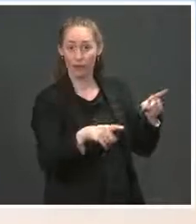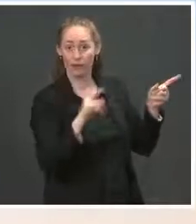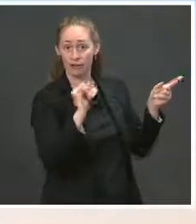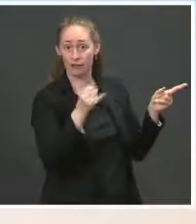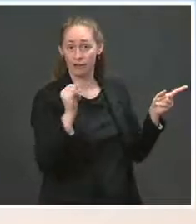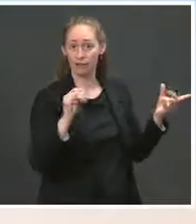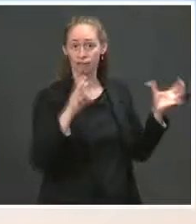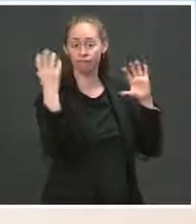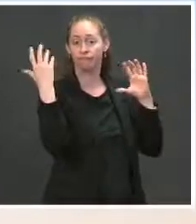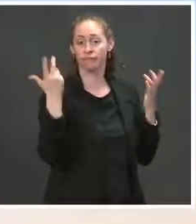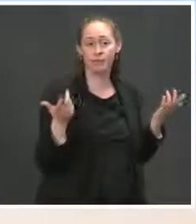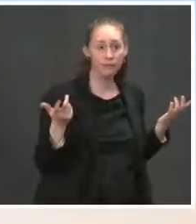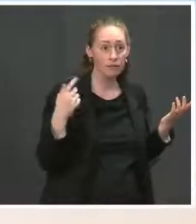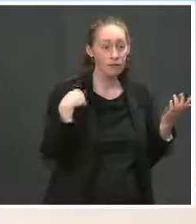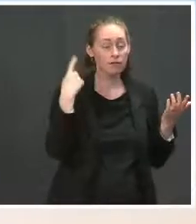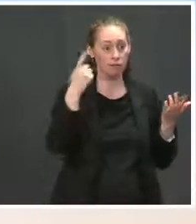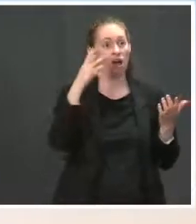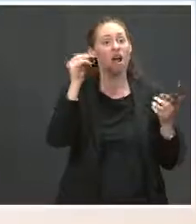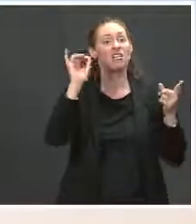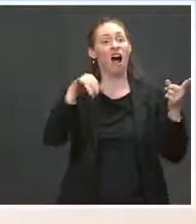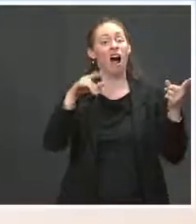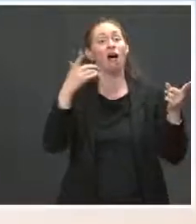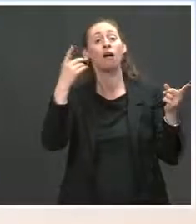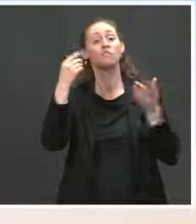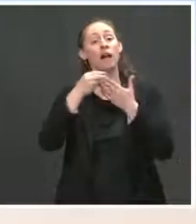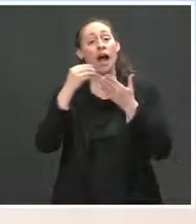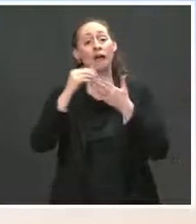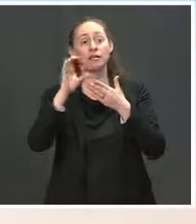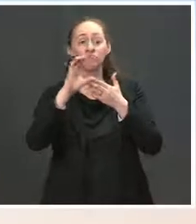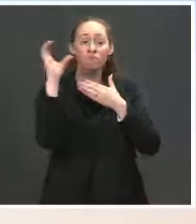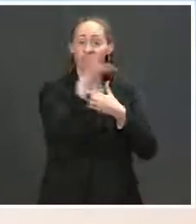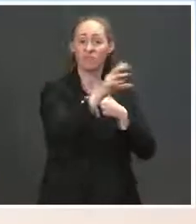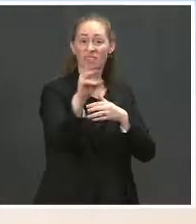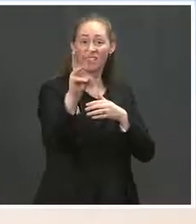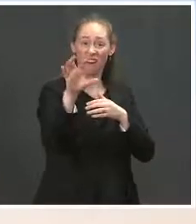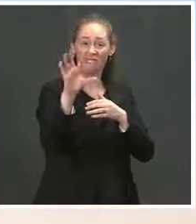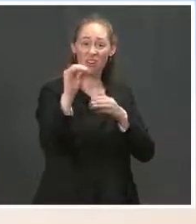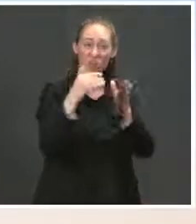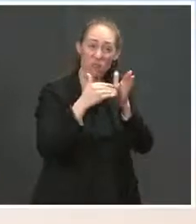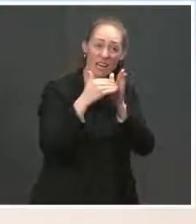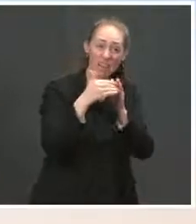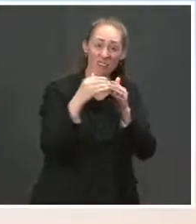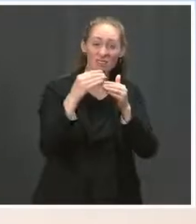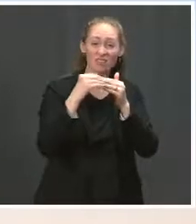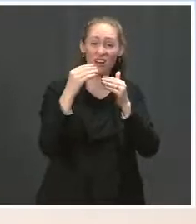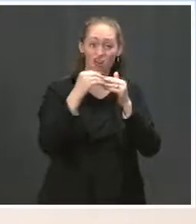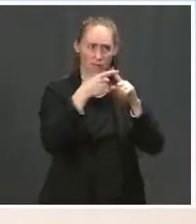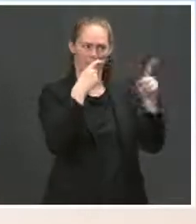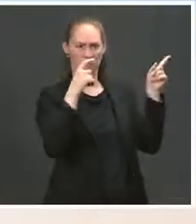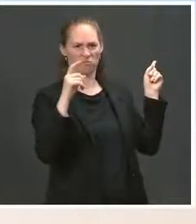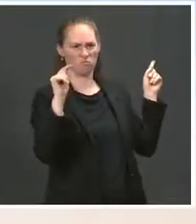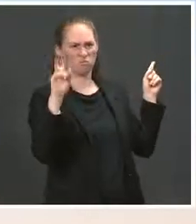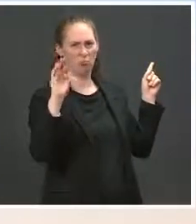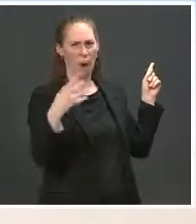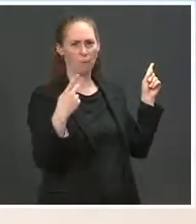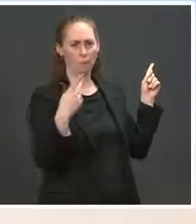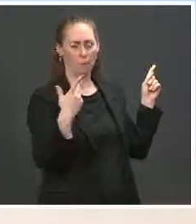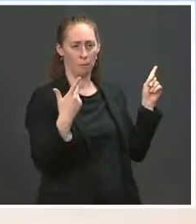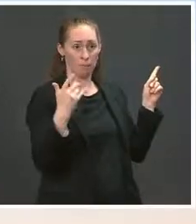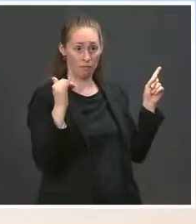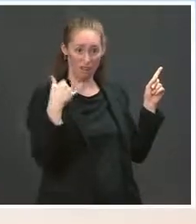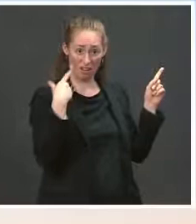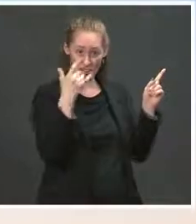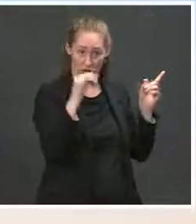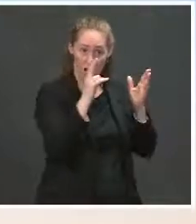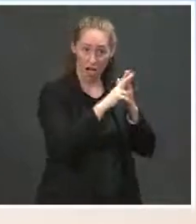$630 million from the federal government under the Trump administration. But is that a contract that you are going to keep? Or has there been